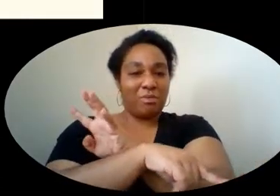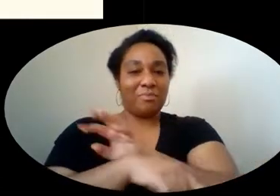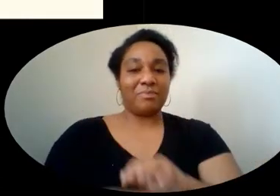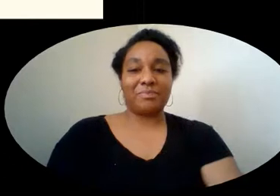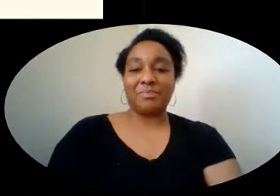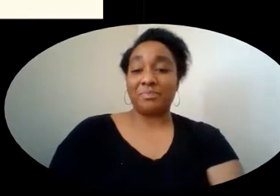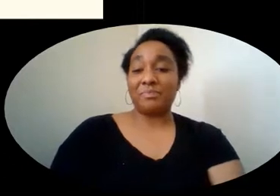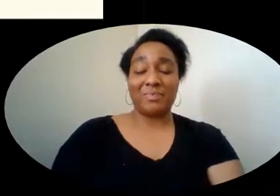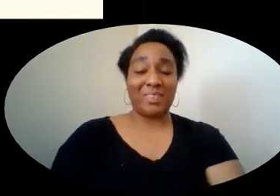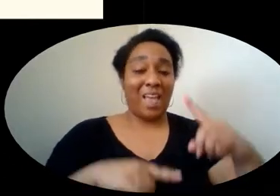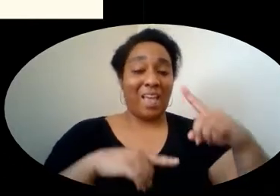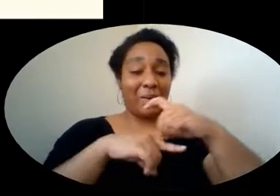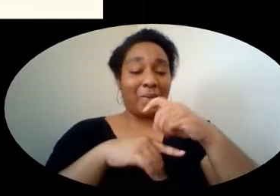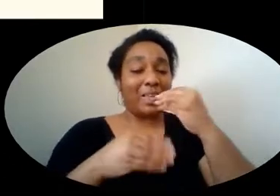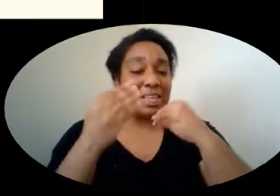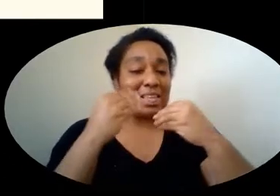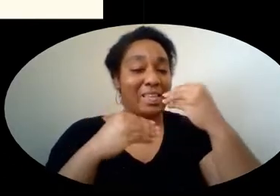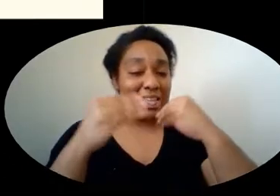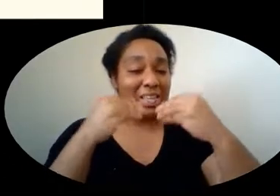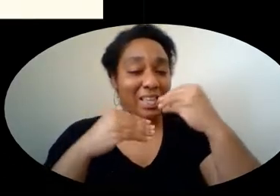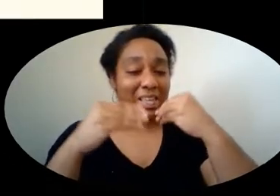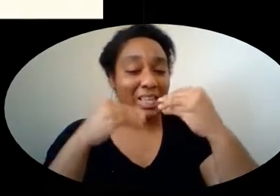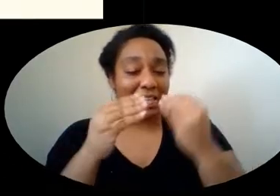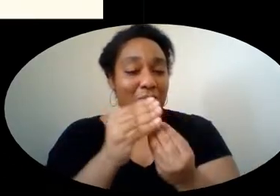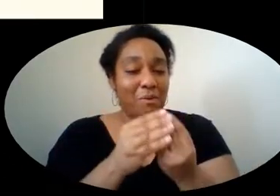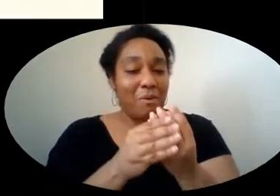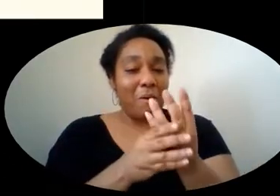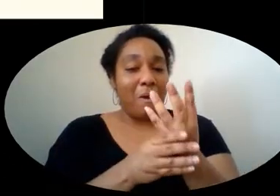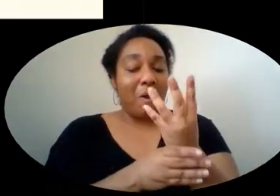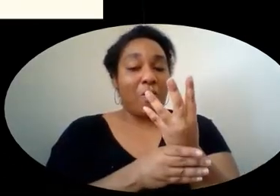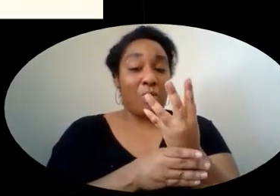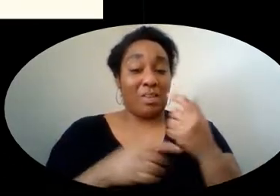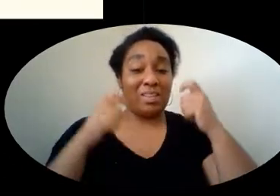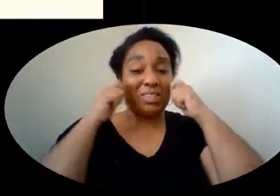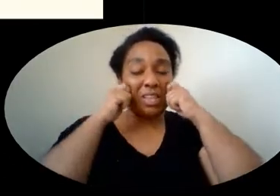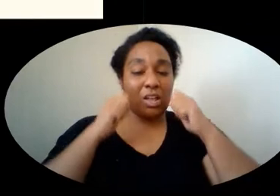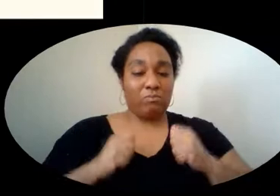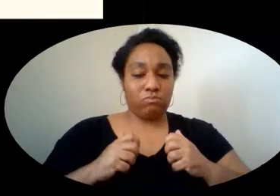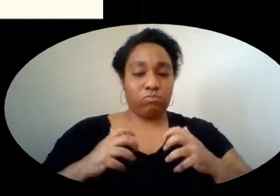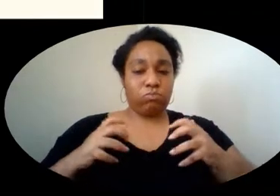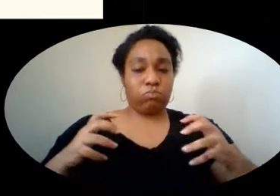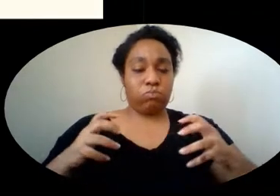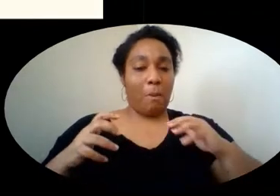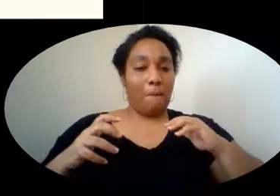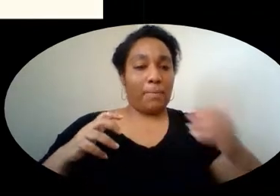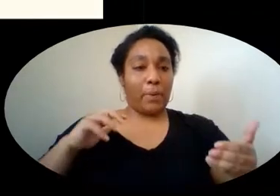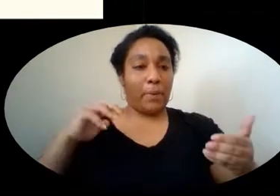The caterpillar eats and eats to grow. It even sheds its skin as it gets bigger.